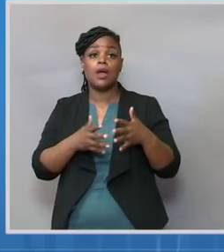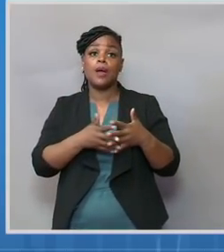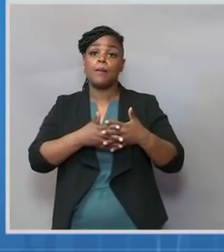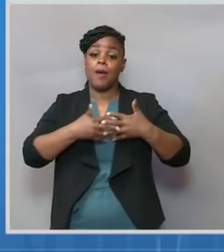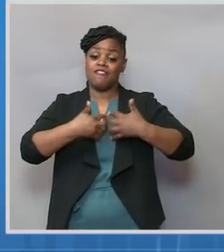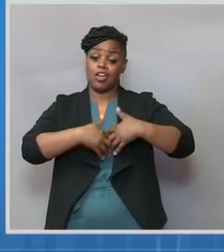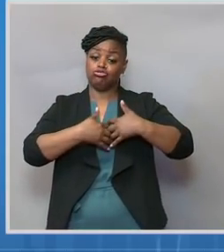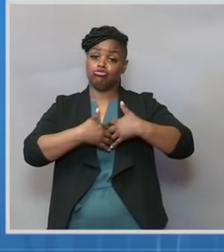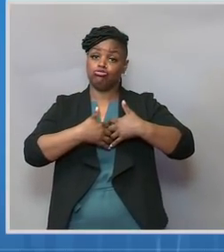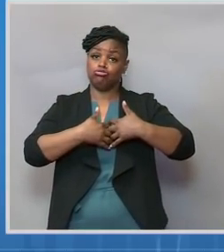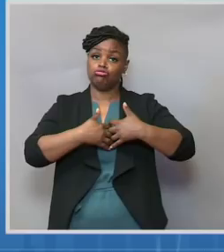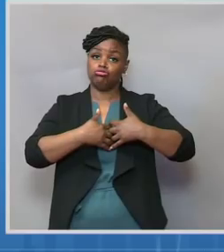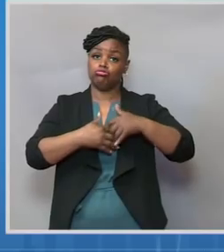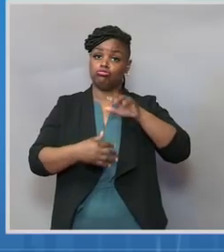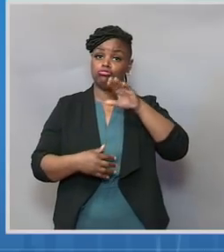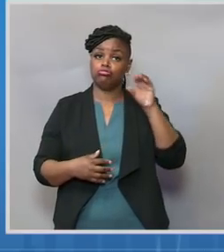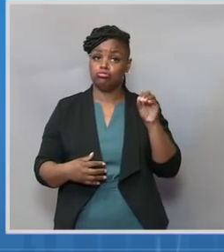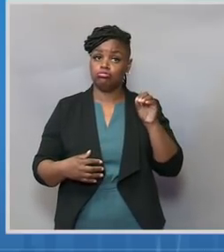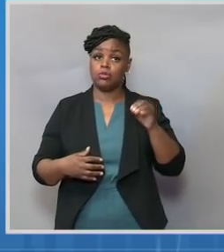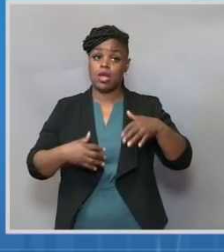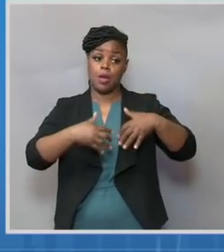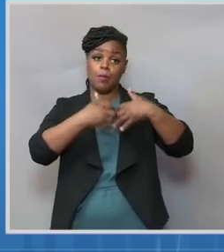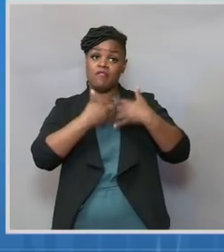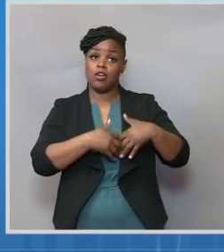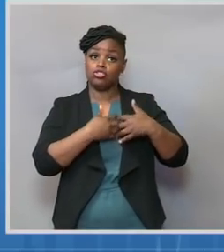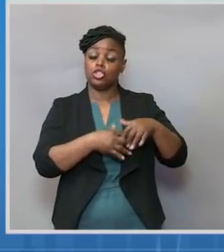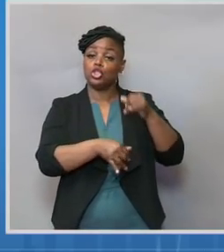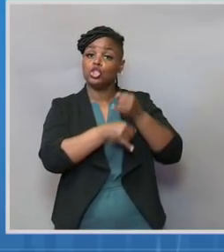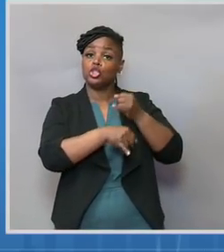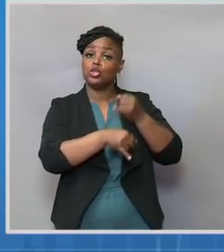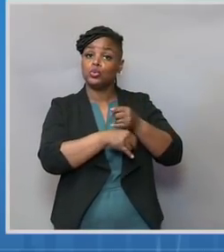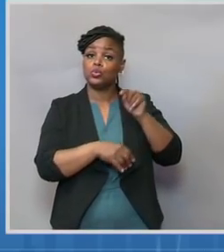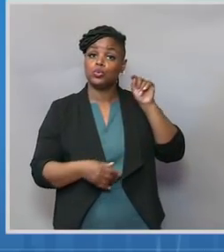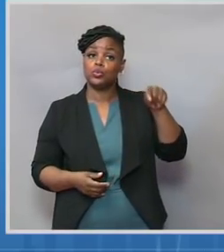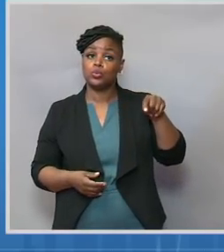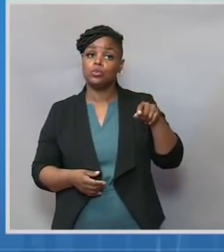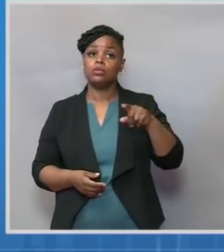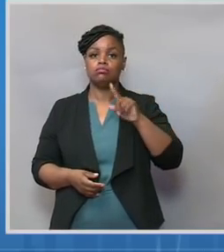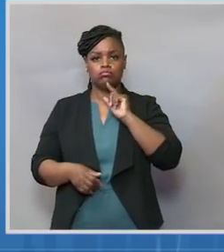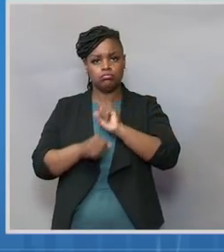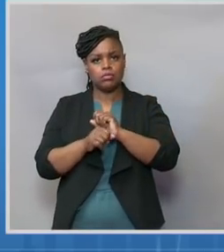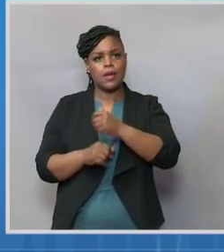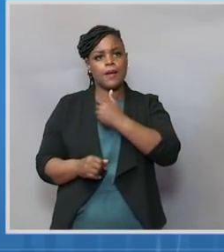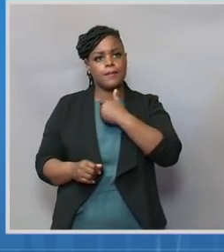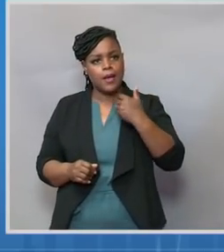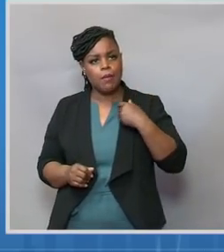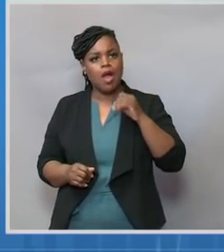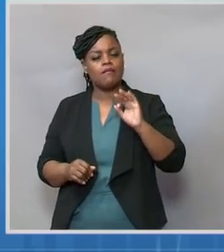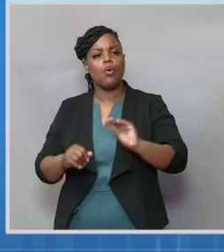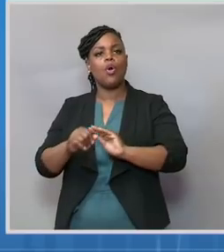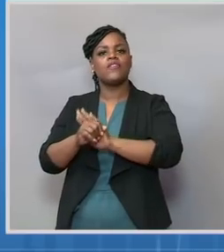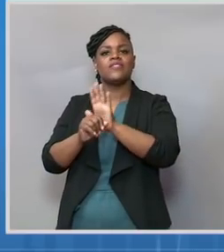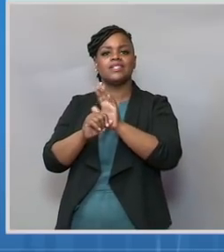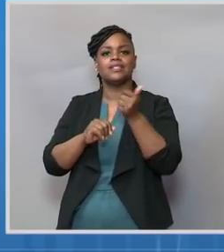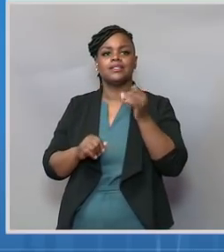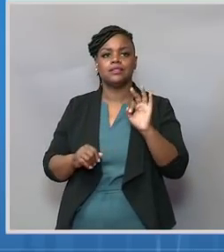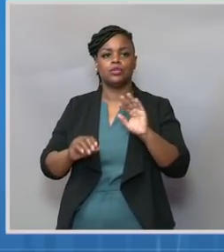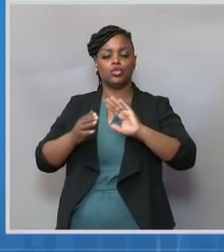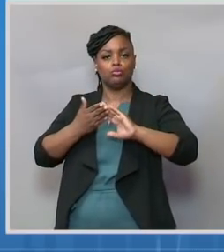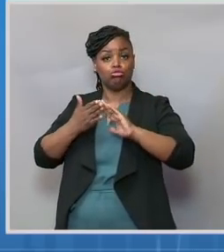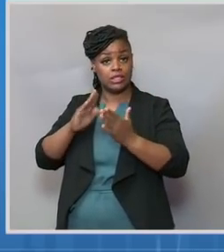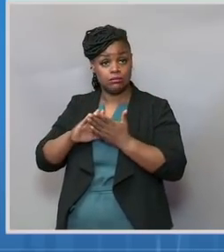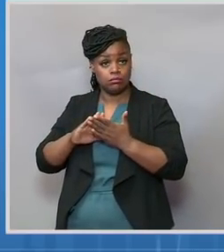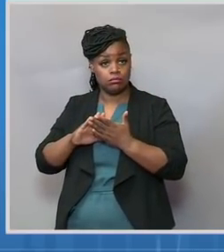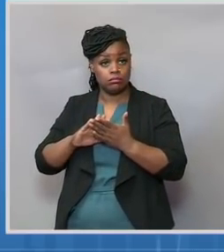which are both members of the COVID-19 community, they have partnered with the University of Florida's Center for